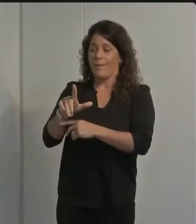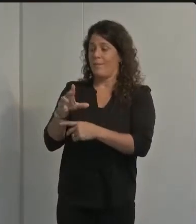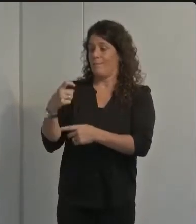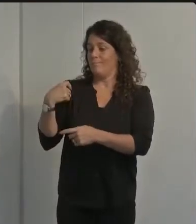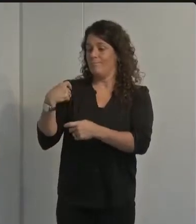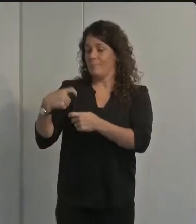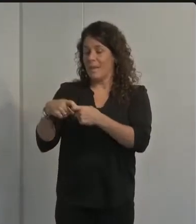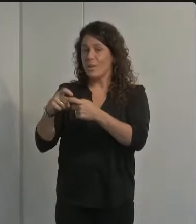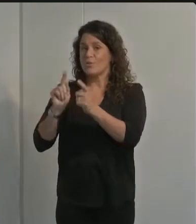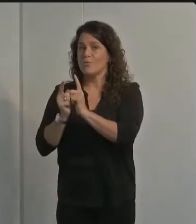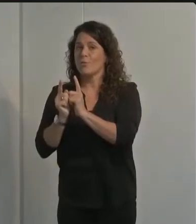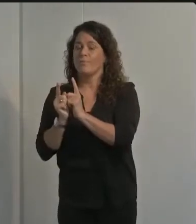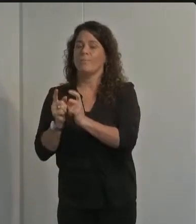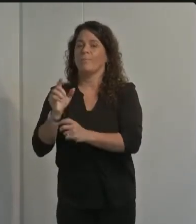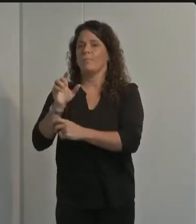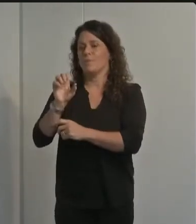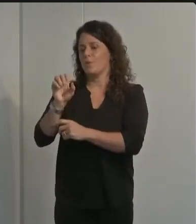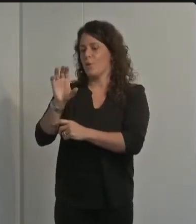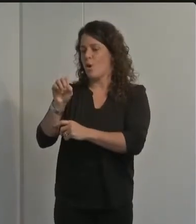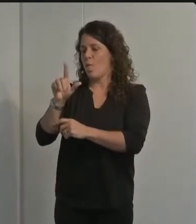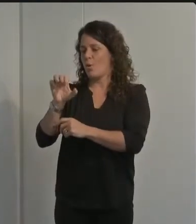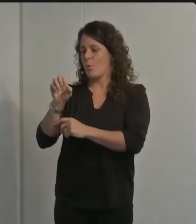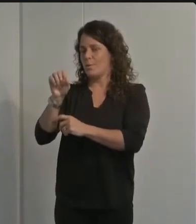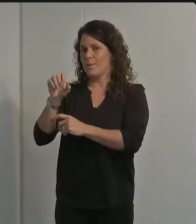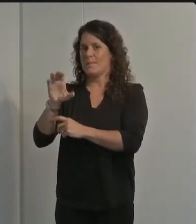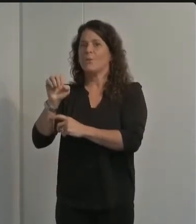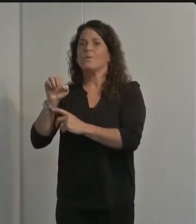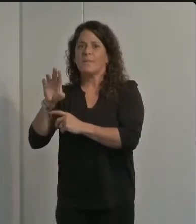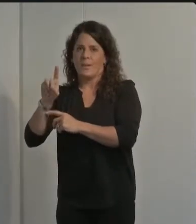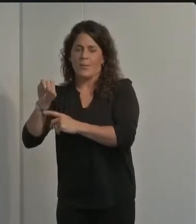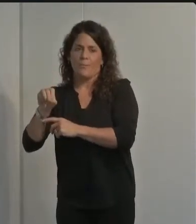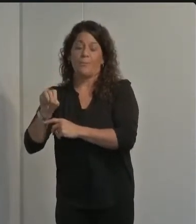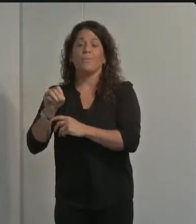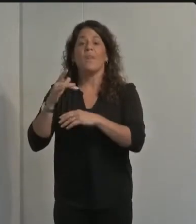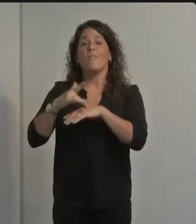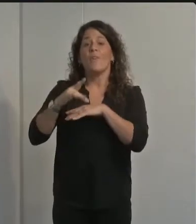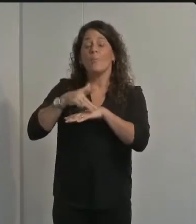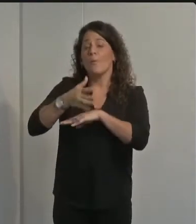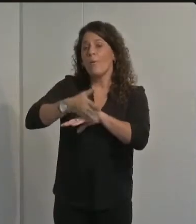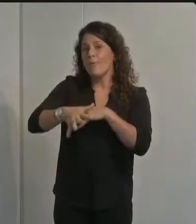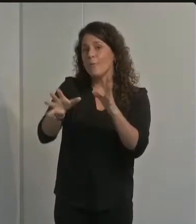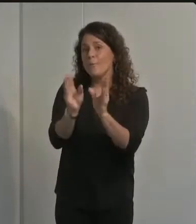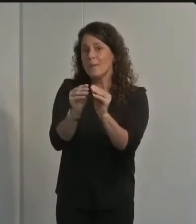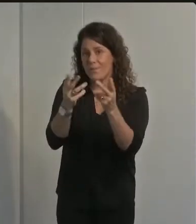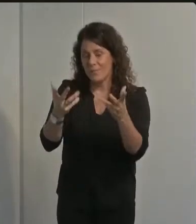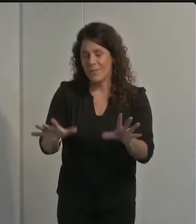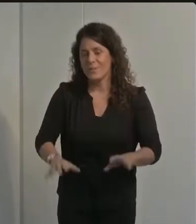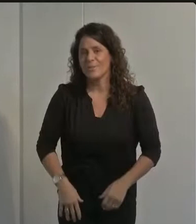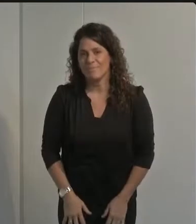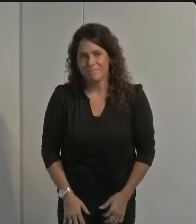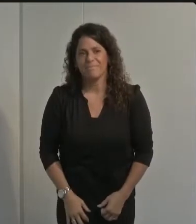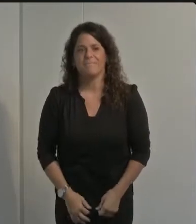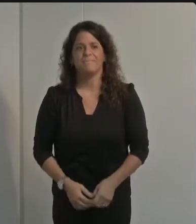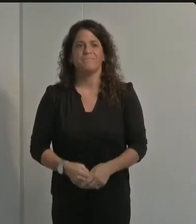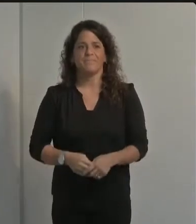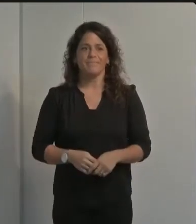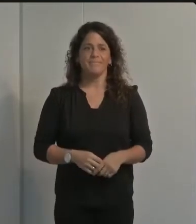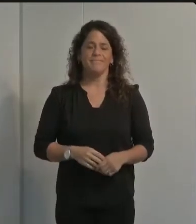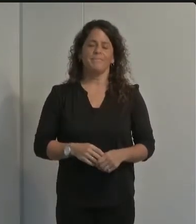in spanish his interpretation will be available on the county's website and youtube page shortly after we conclude the press conference